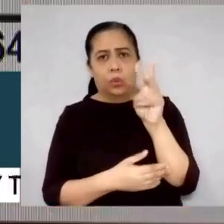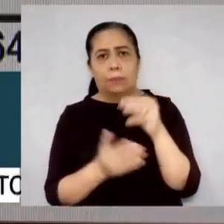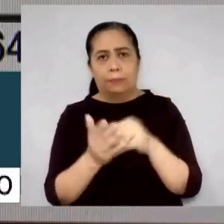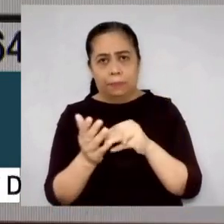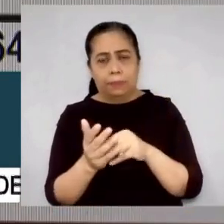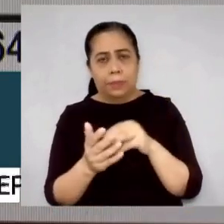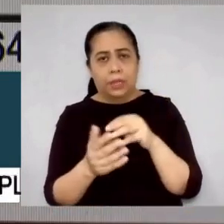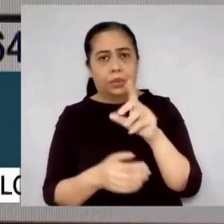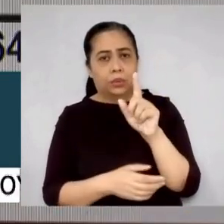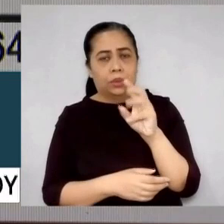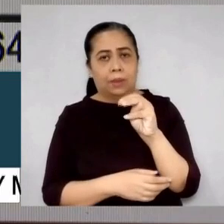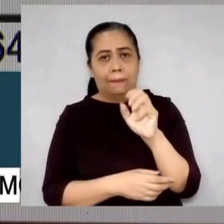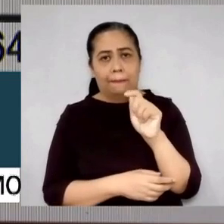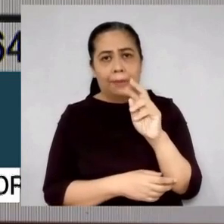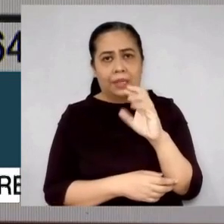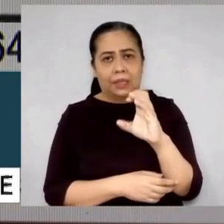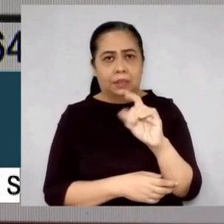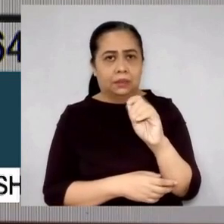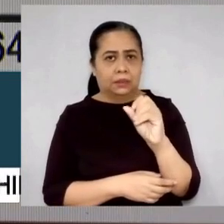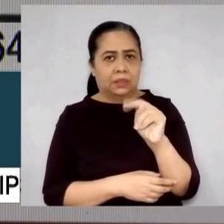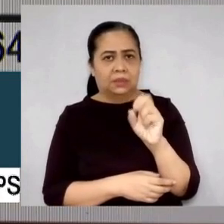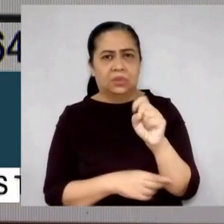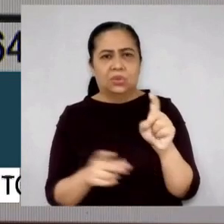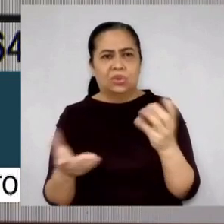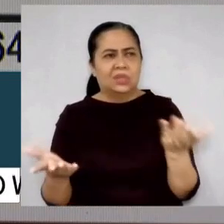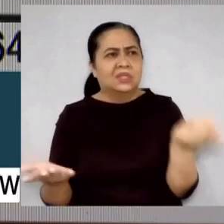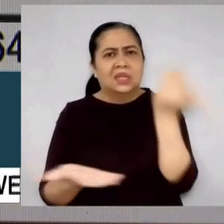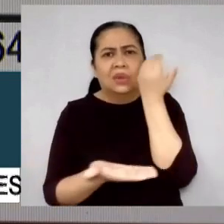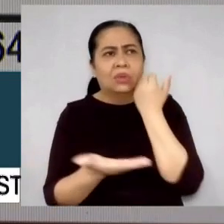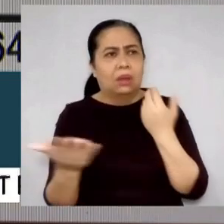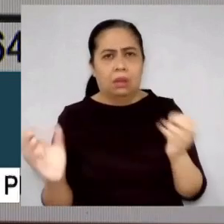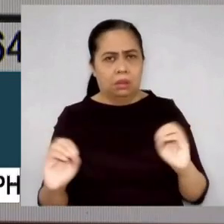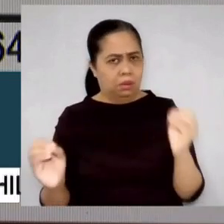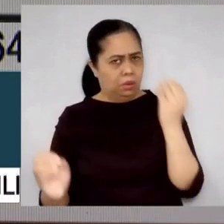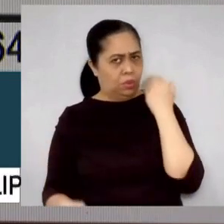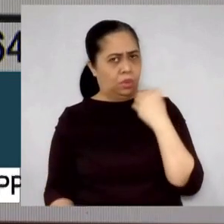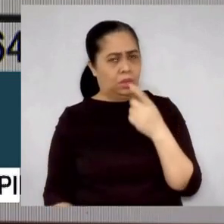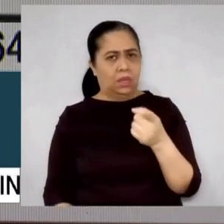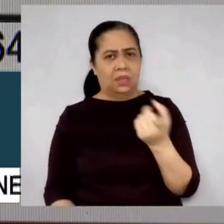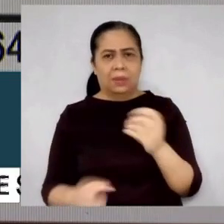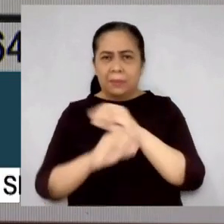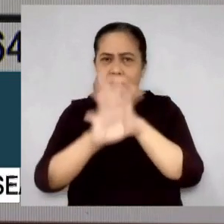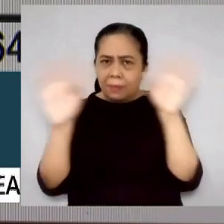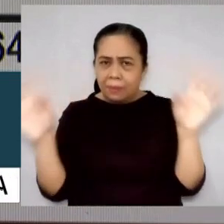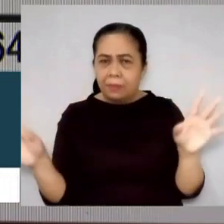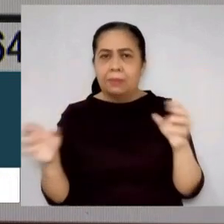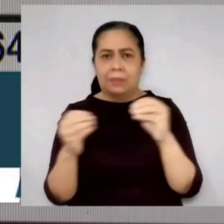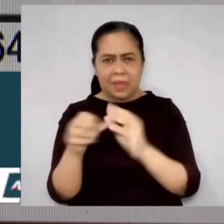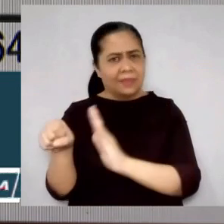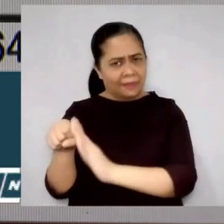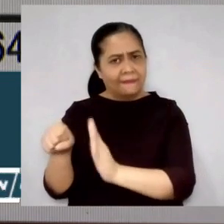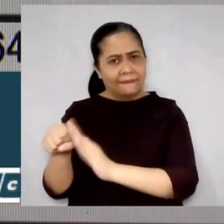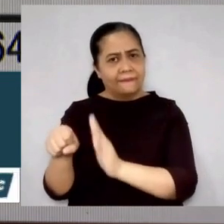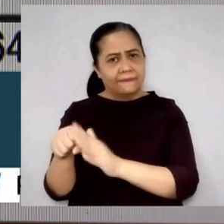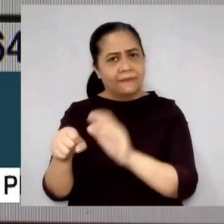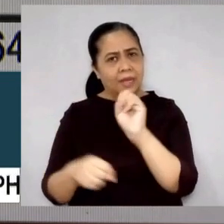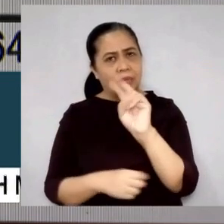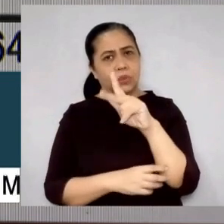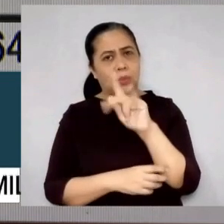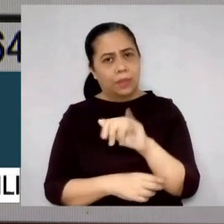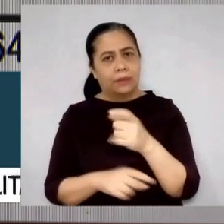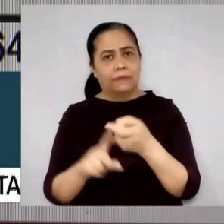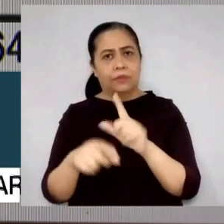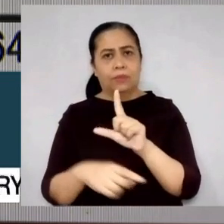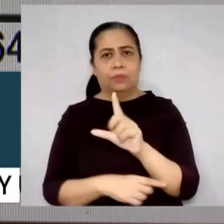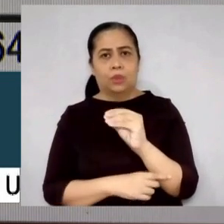So, where is the shortage, Mr. President? Hindi mamalinaw na higit pa sa sapat ang supply mula sa local